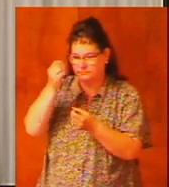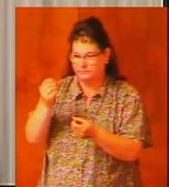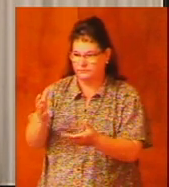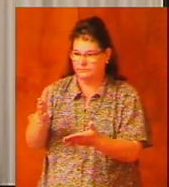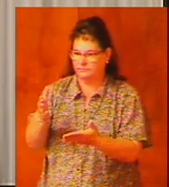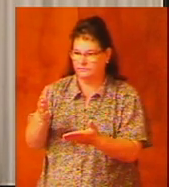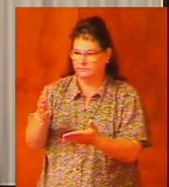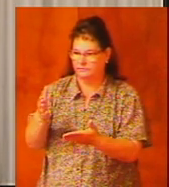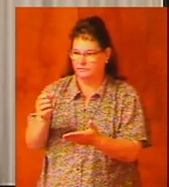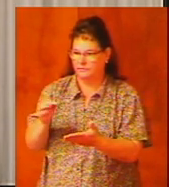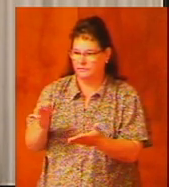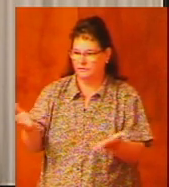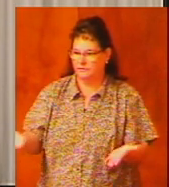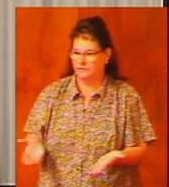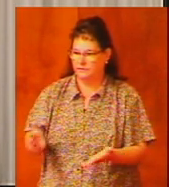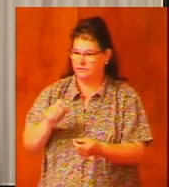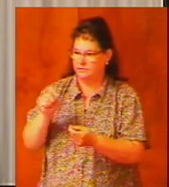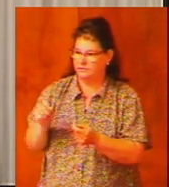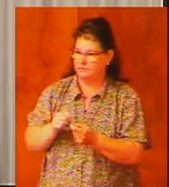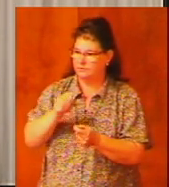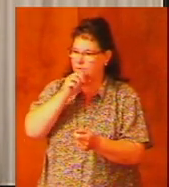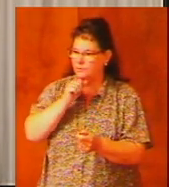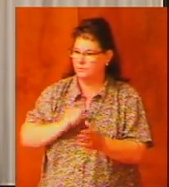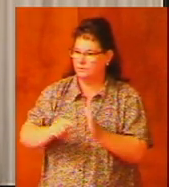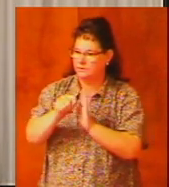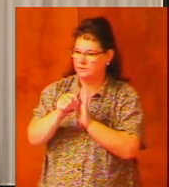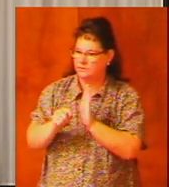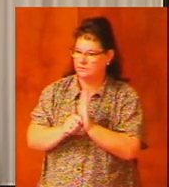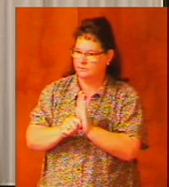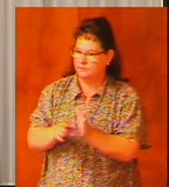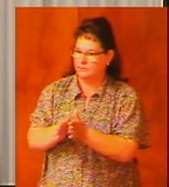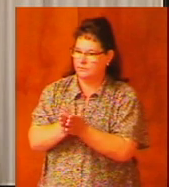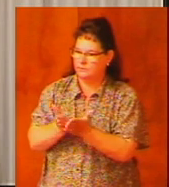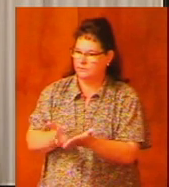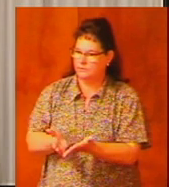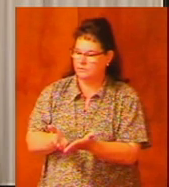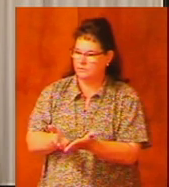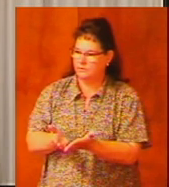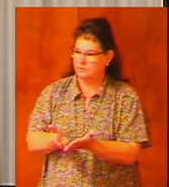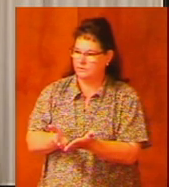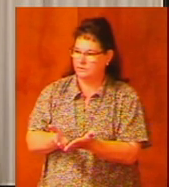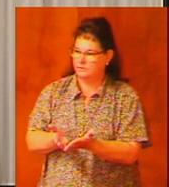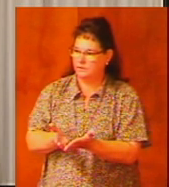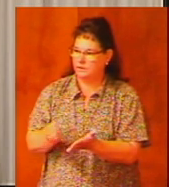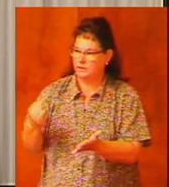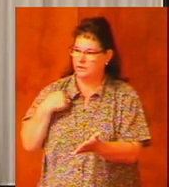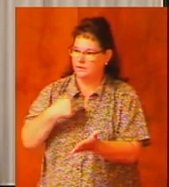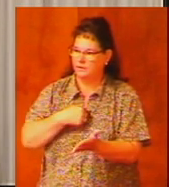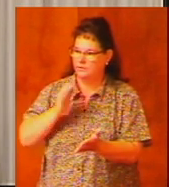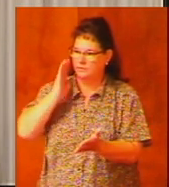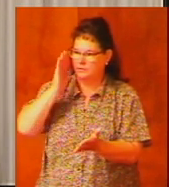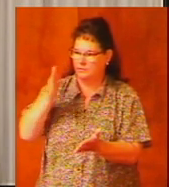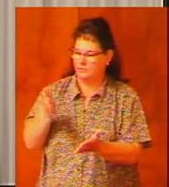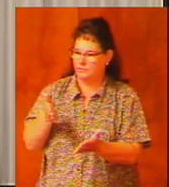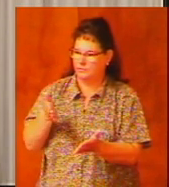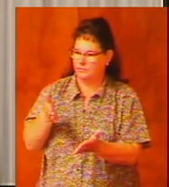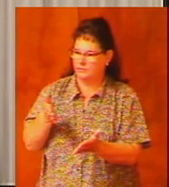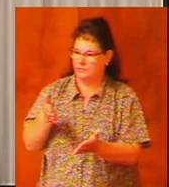of this particular Old Testament book. And we're going to key